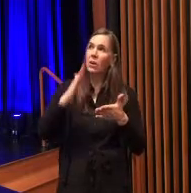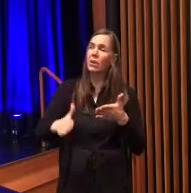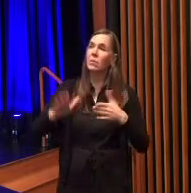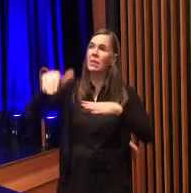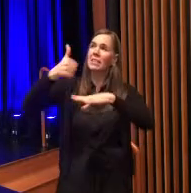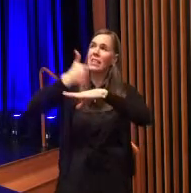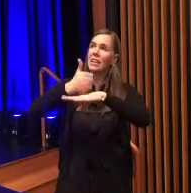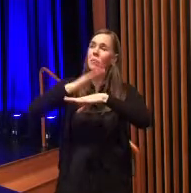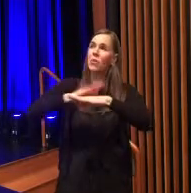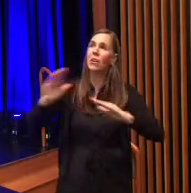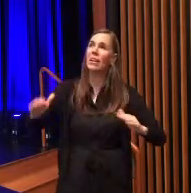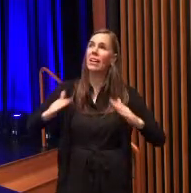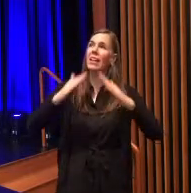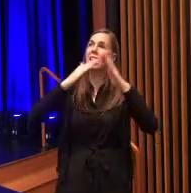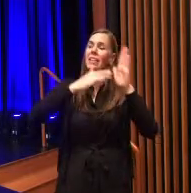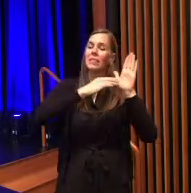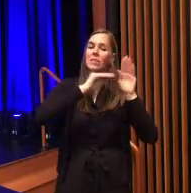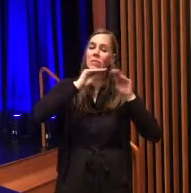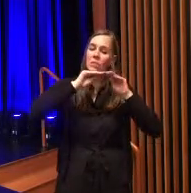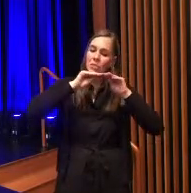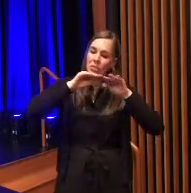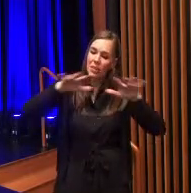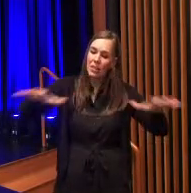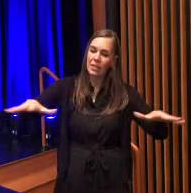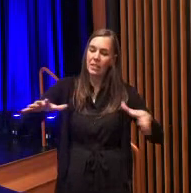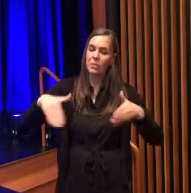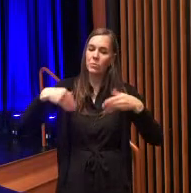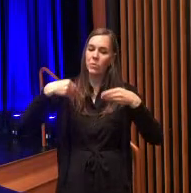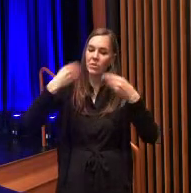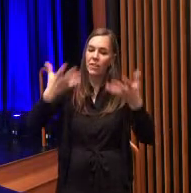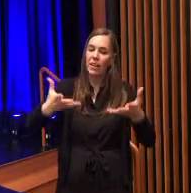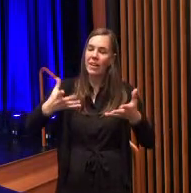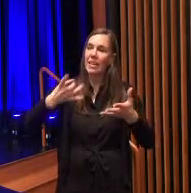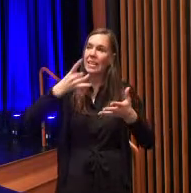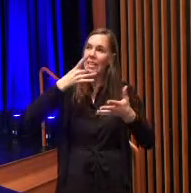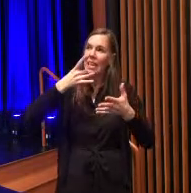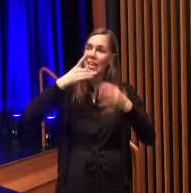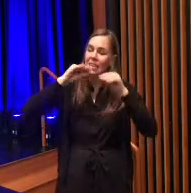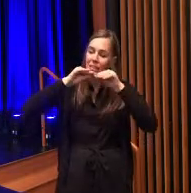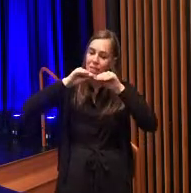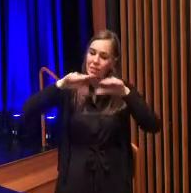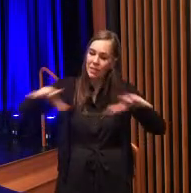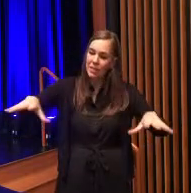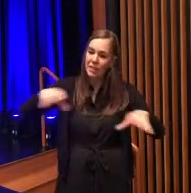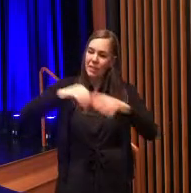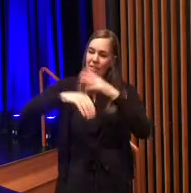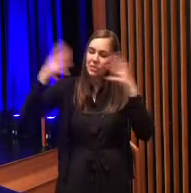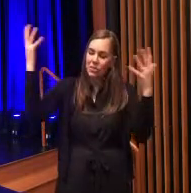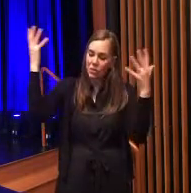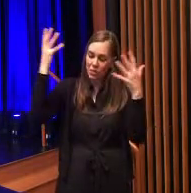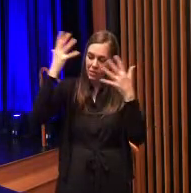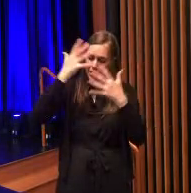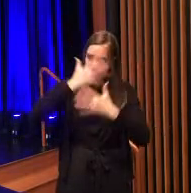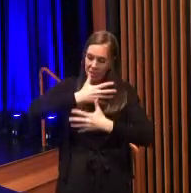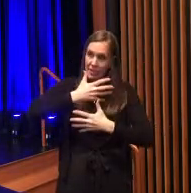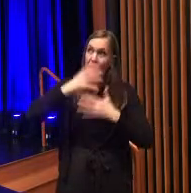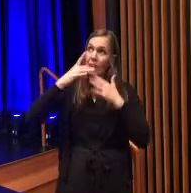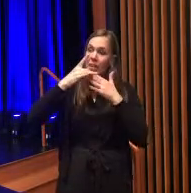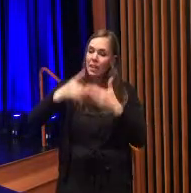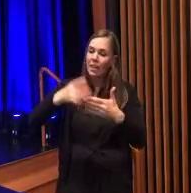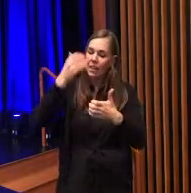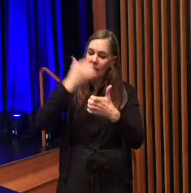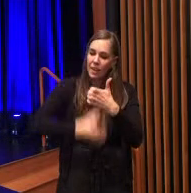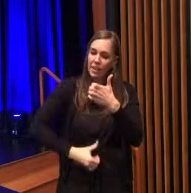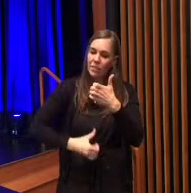hill in order that we might offer light in the midst of darkness. Guide